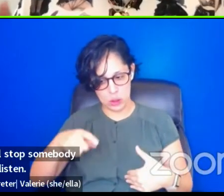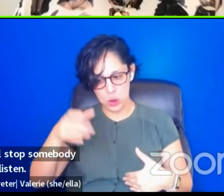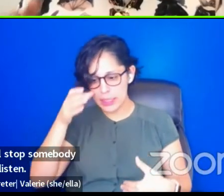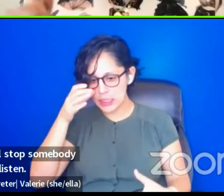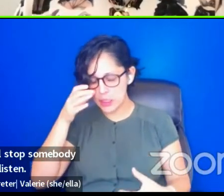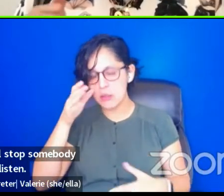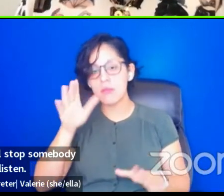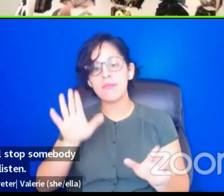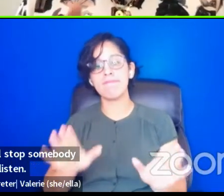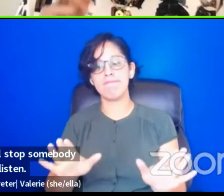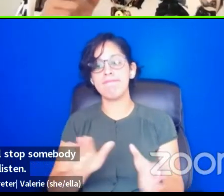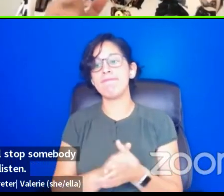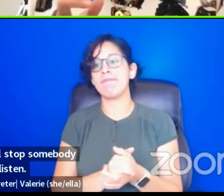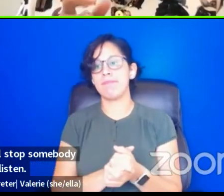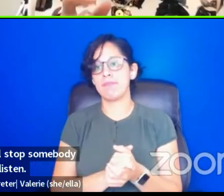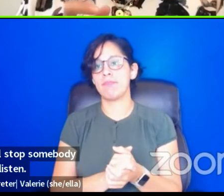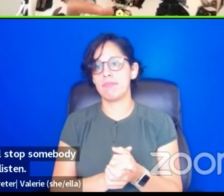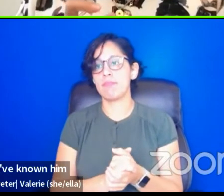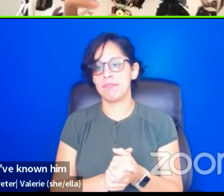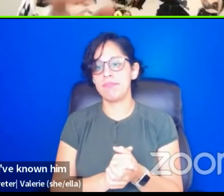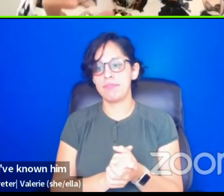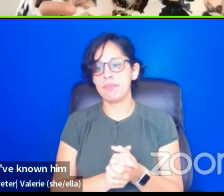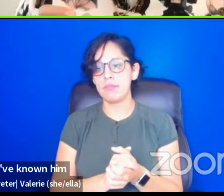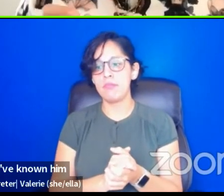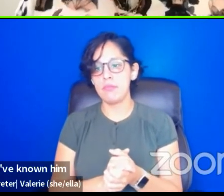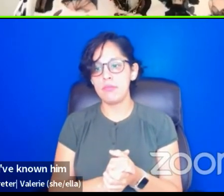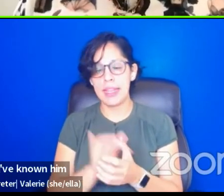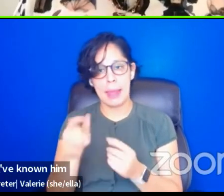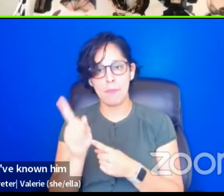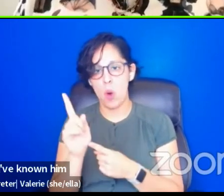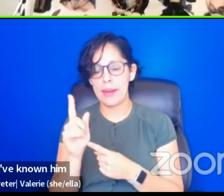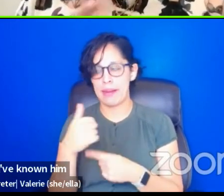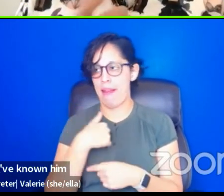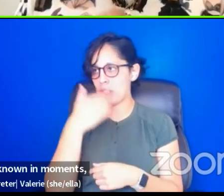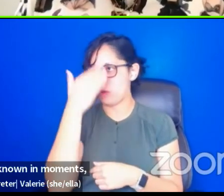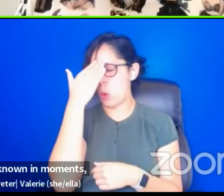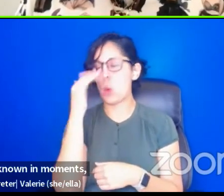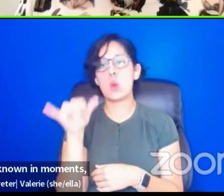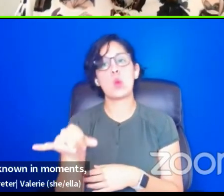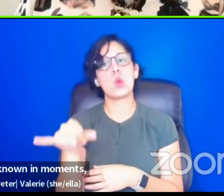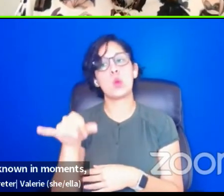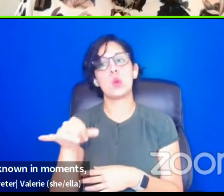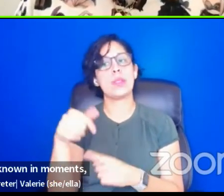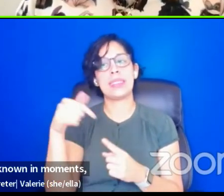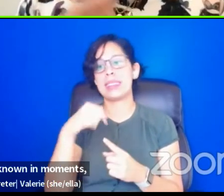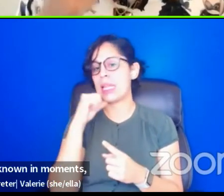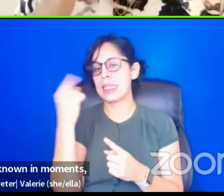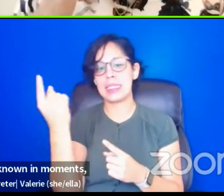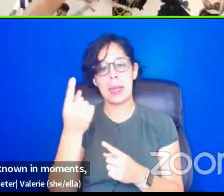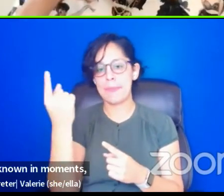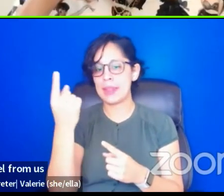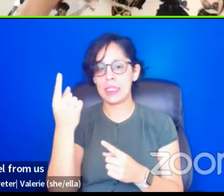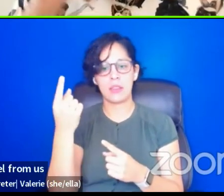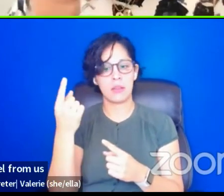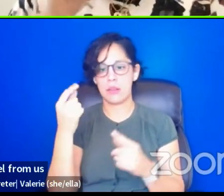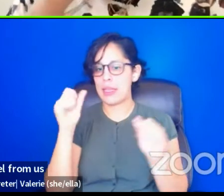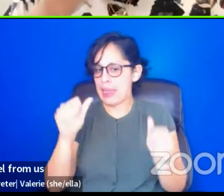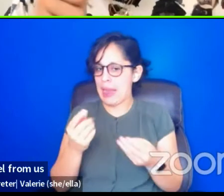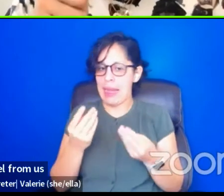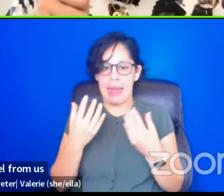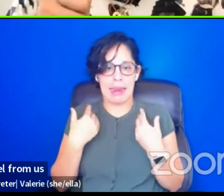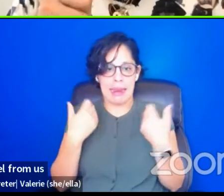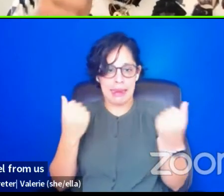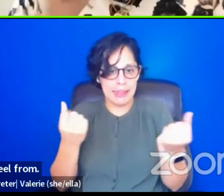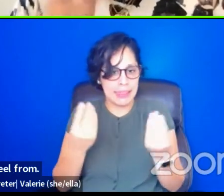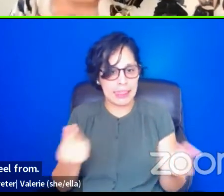that has been the only way that I've known in moments. This is not something you've healed from. And, and, and to my, I